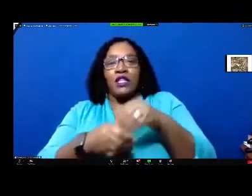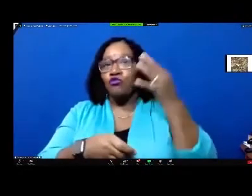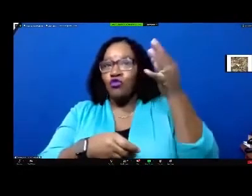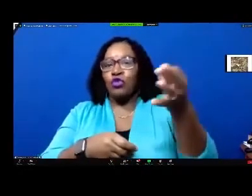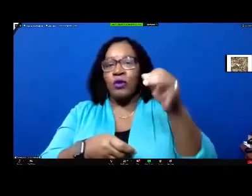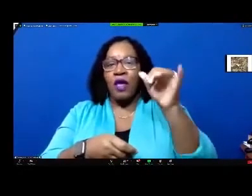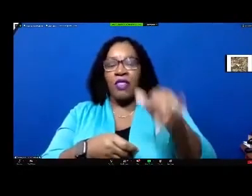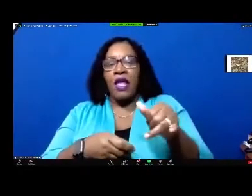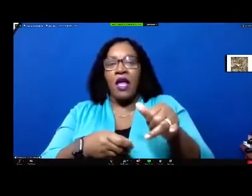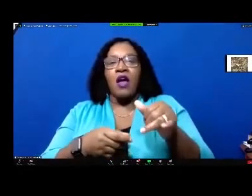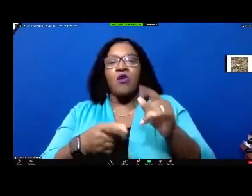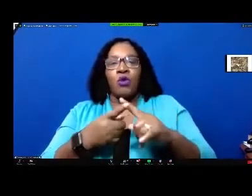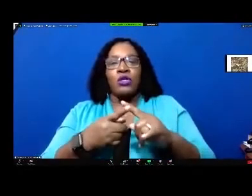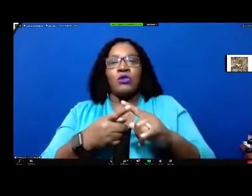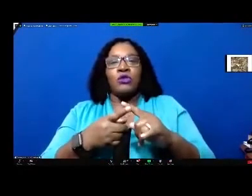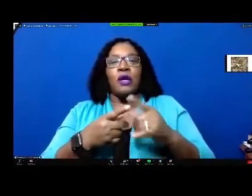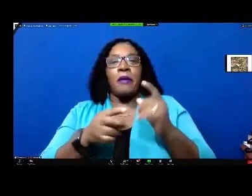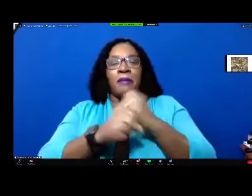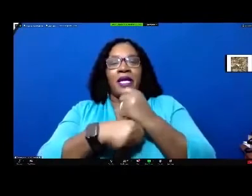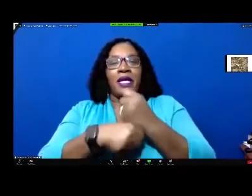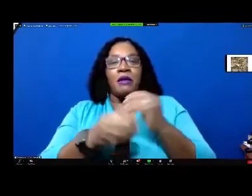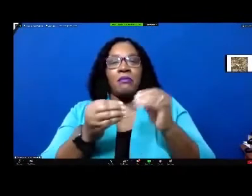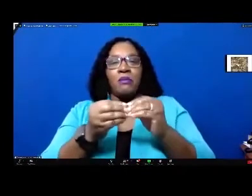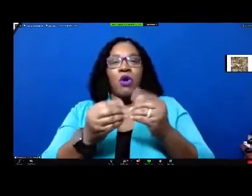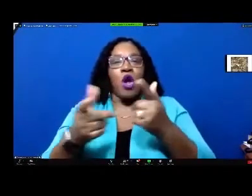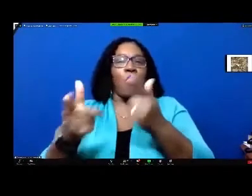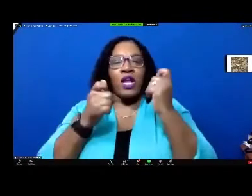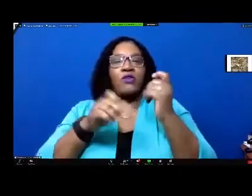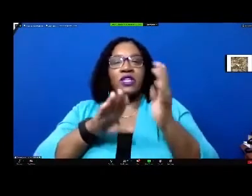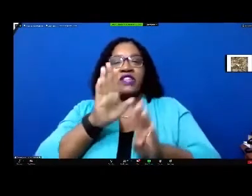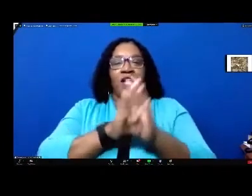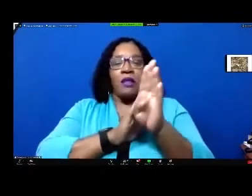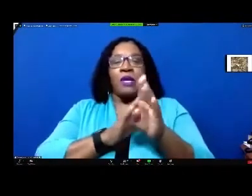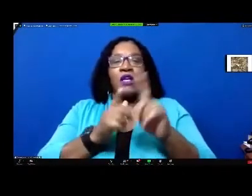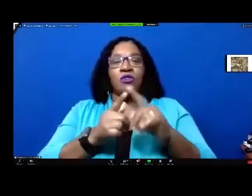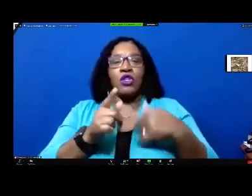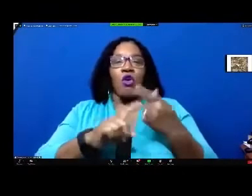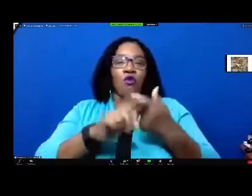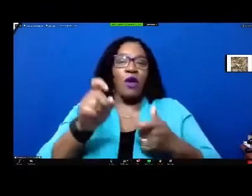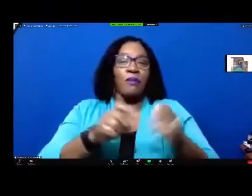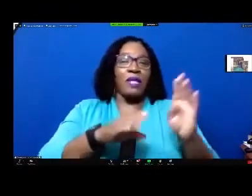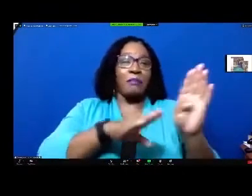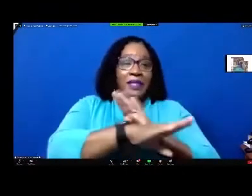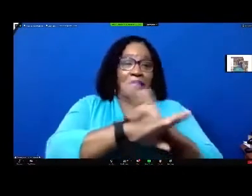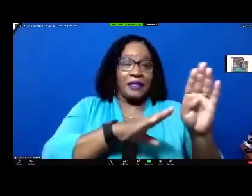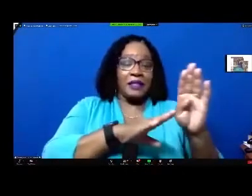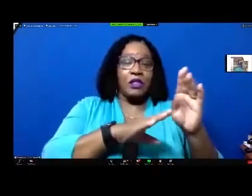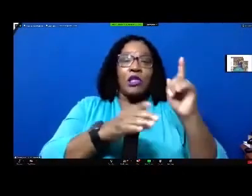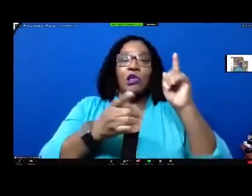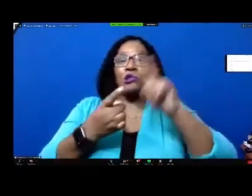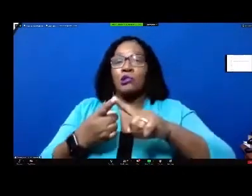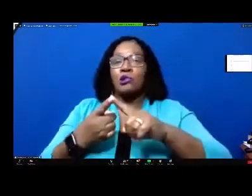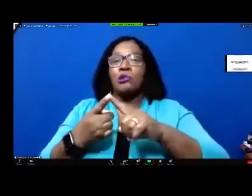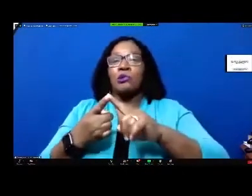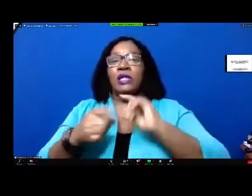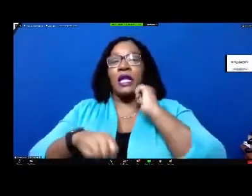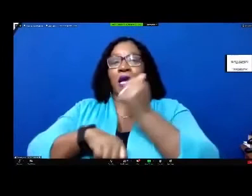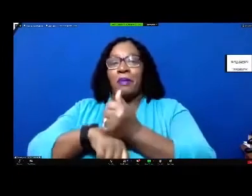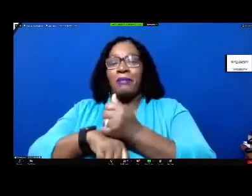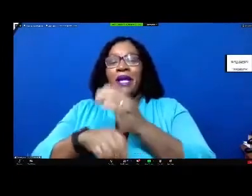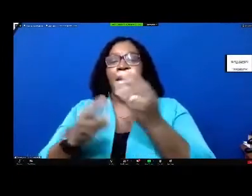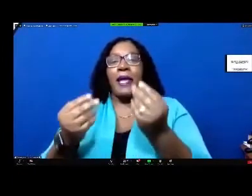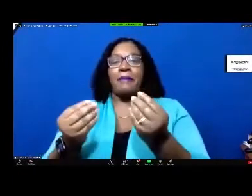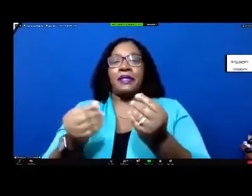this will facilitate a quicker development so this is to go from the industrial into the employment campus